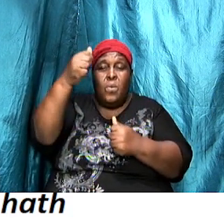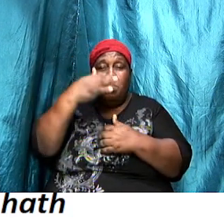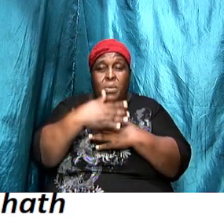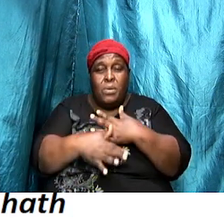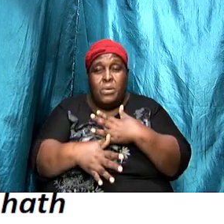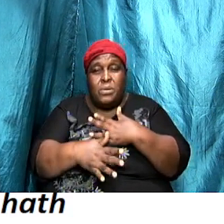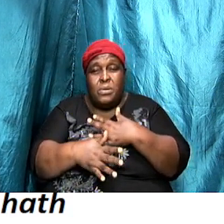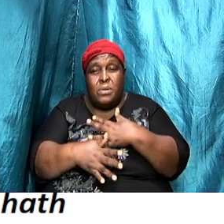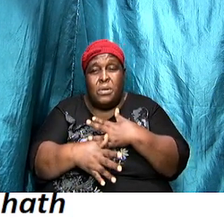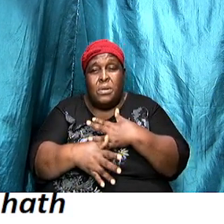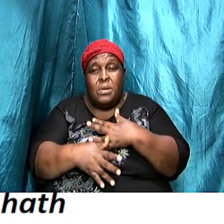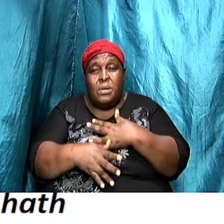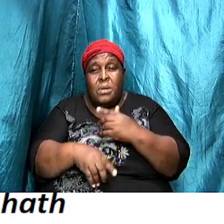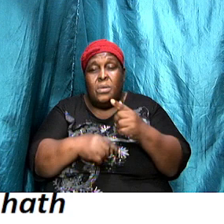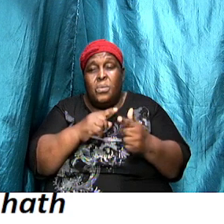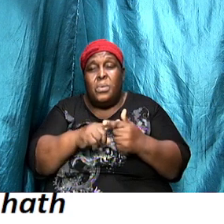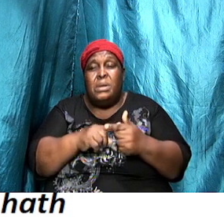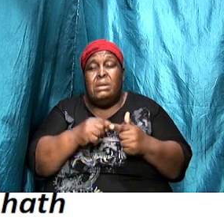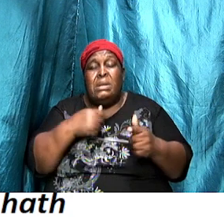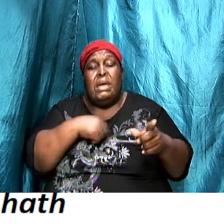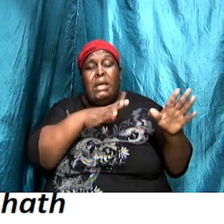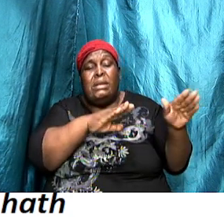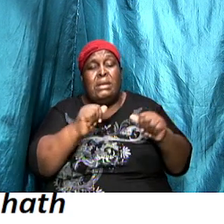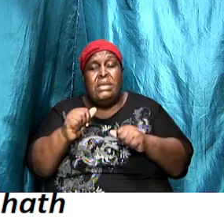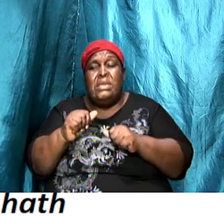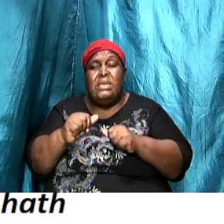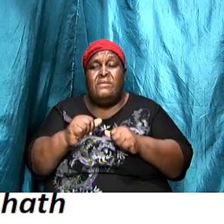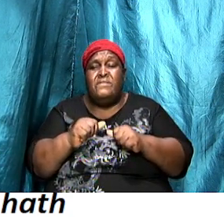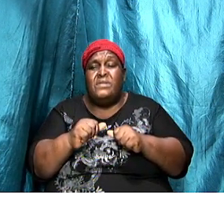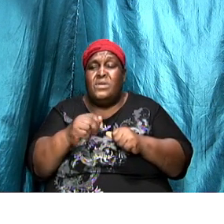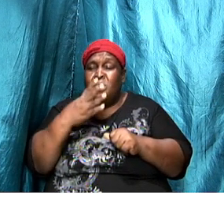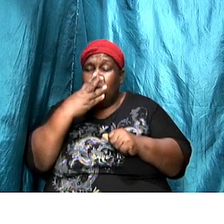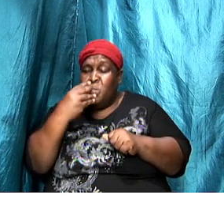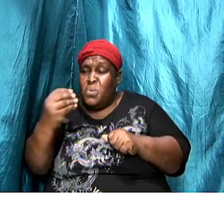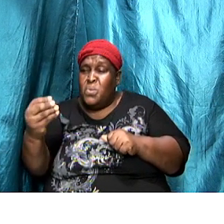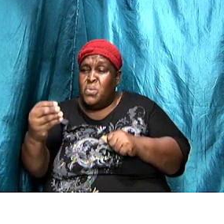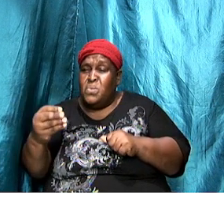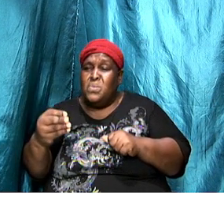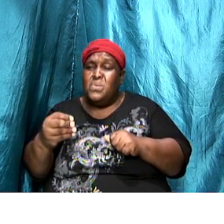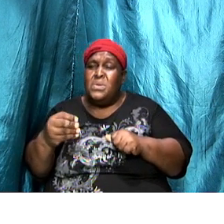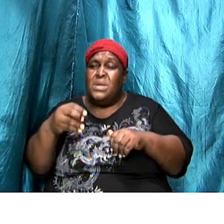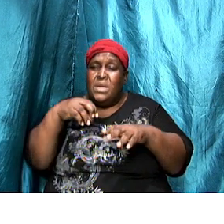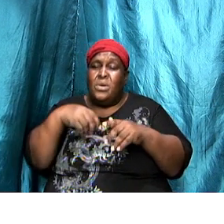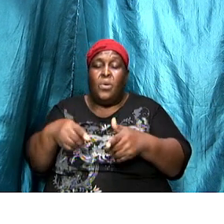enter in among you not spearing the flock